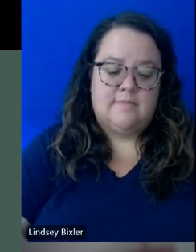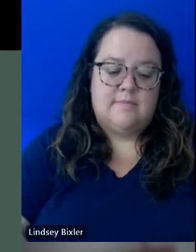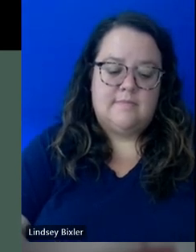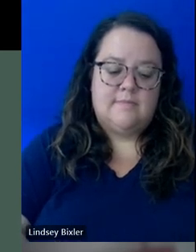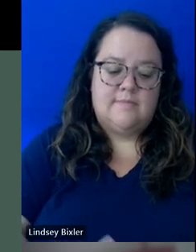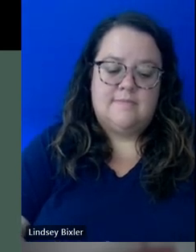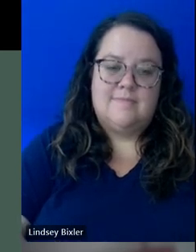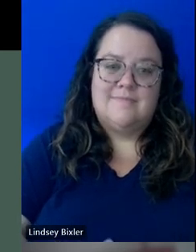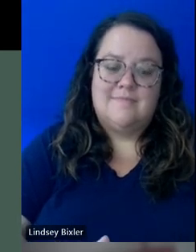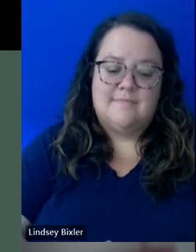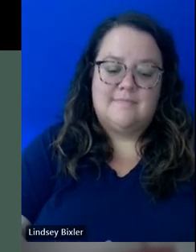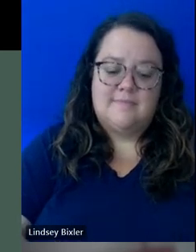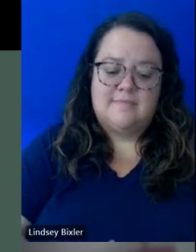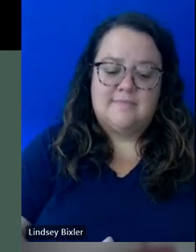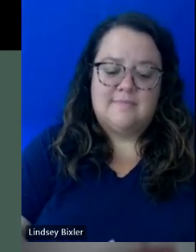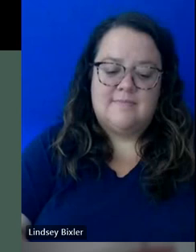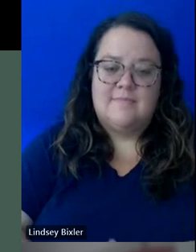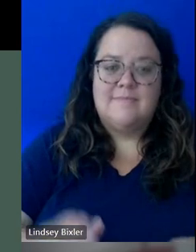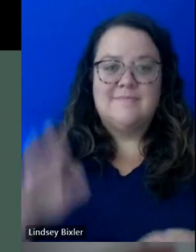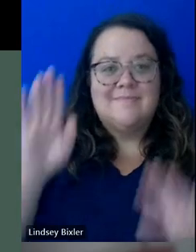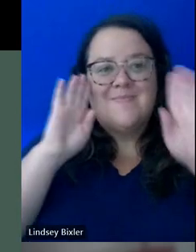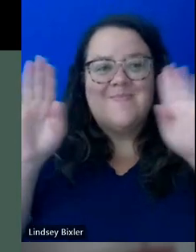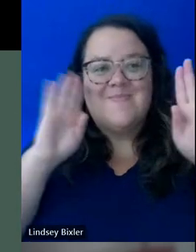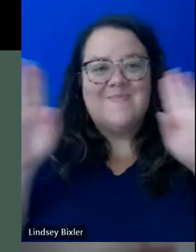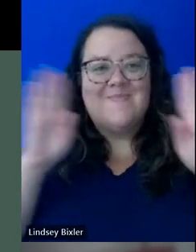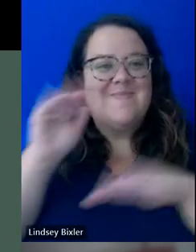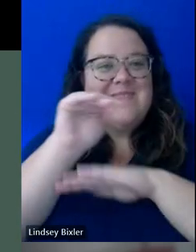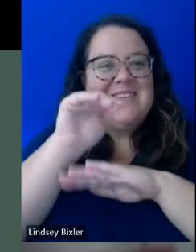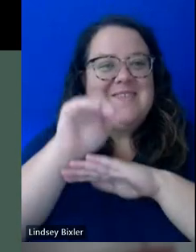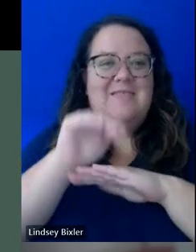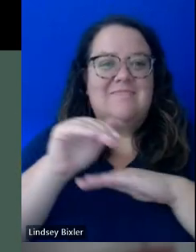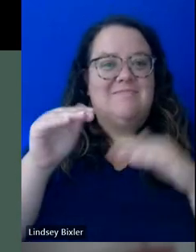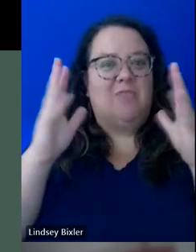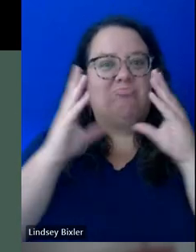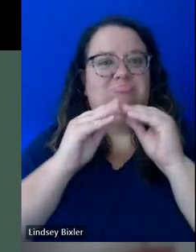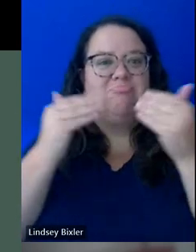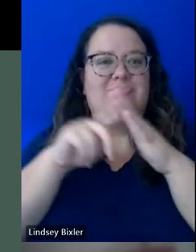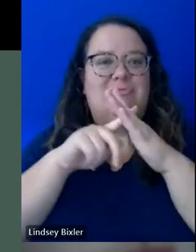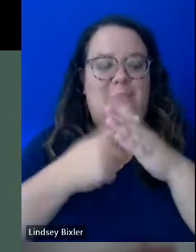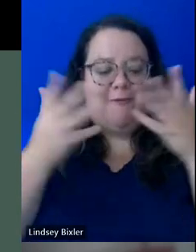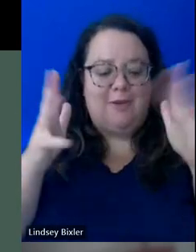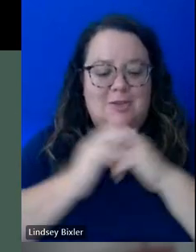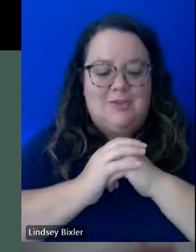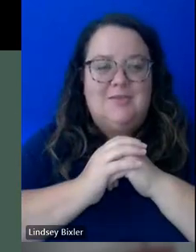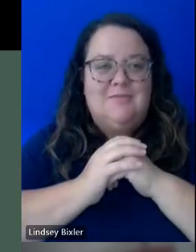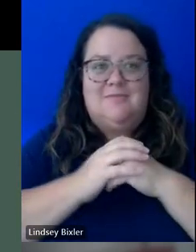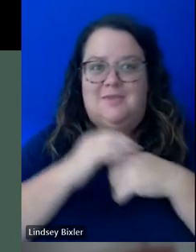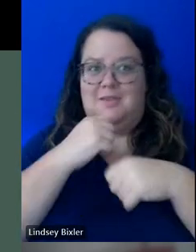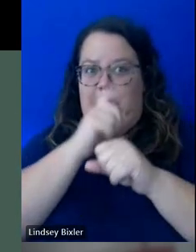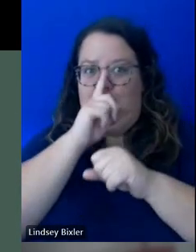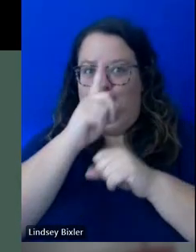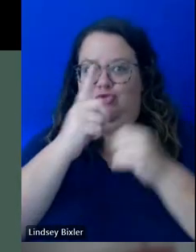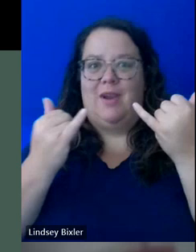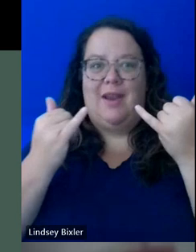Hi, good evening. I believe that it has started. Just verifying right now that